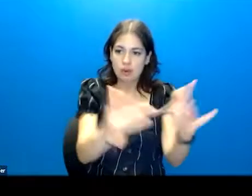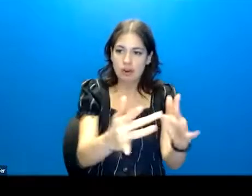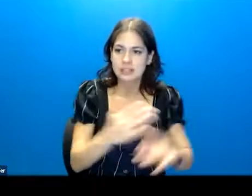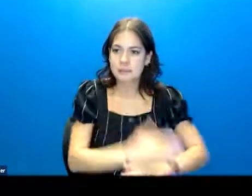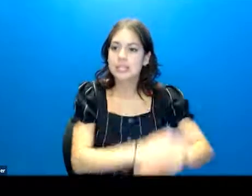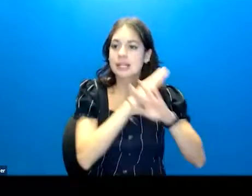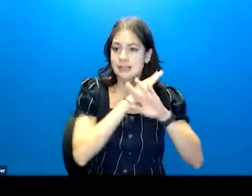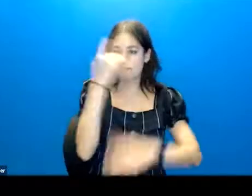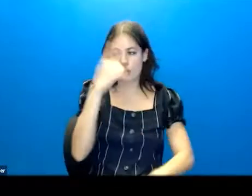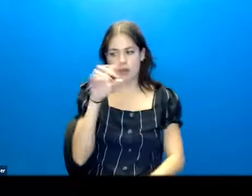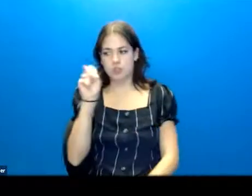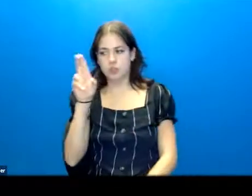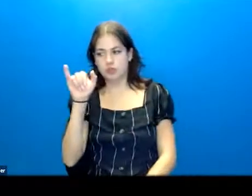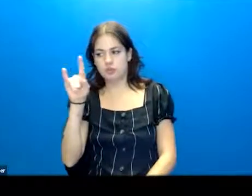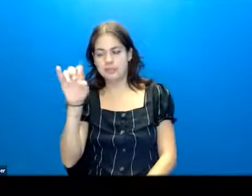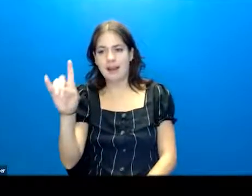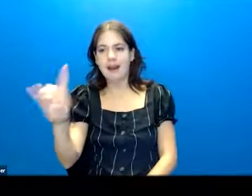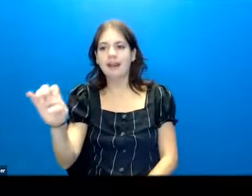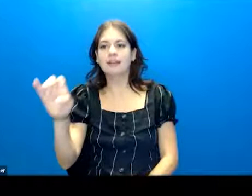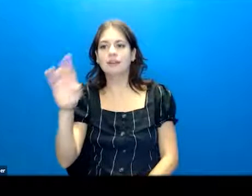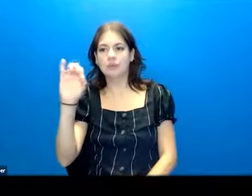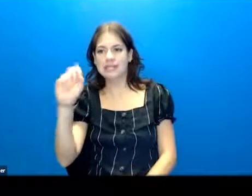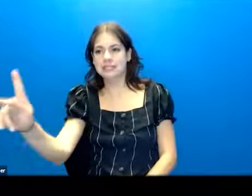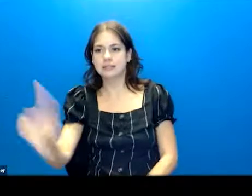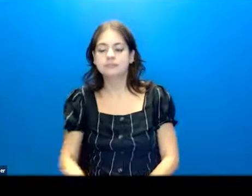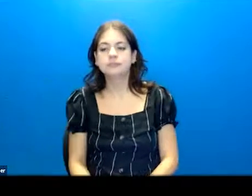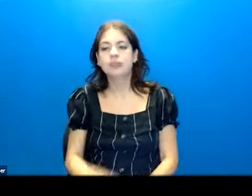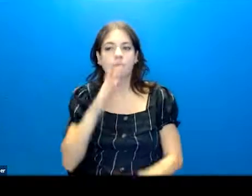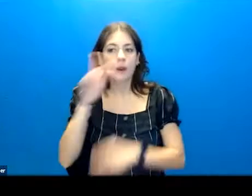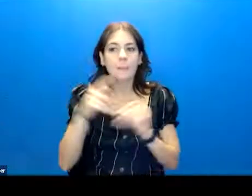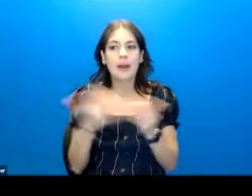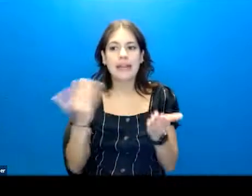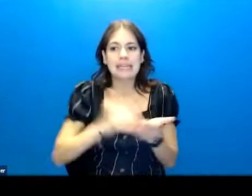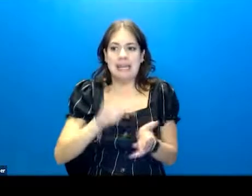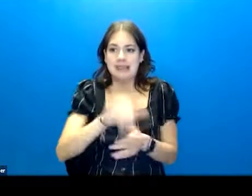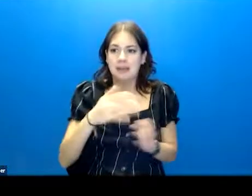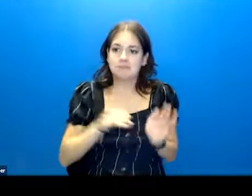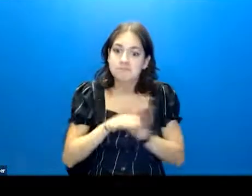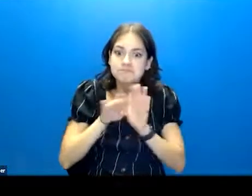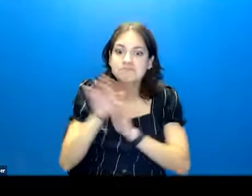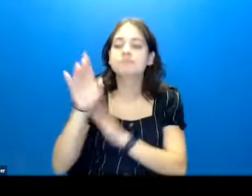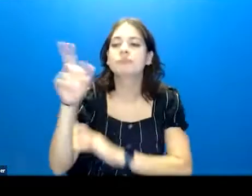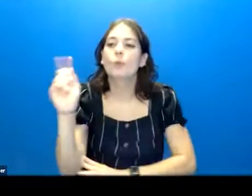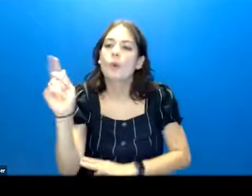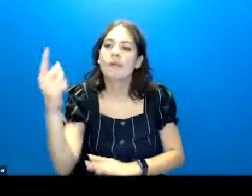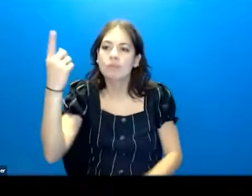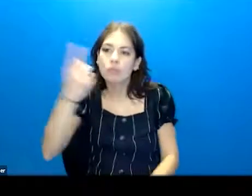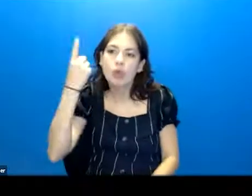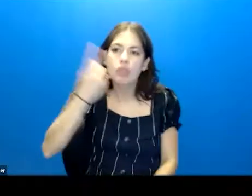factor for suicide risk. We're going to talk about, again, in that sort of ramp up to where the thoughts